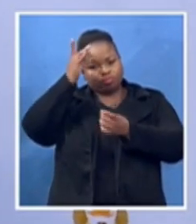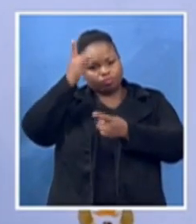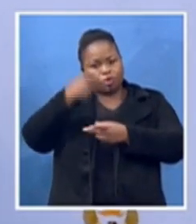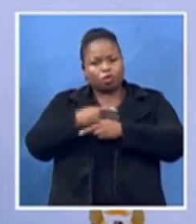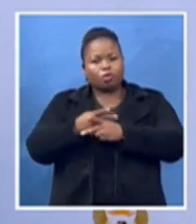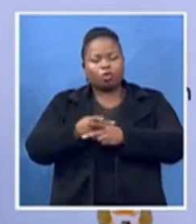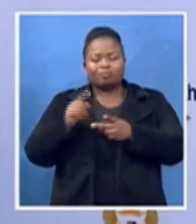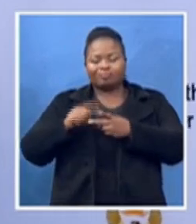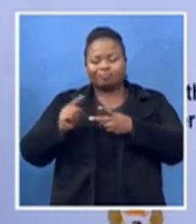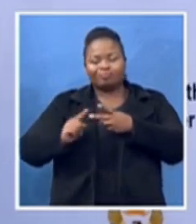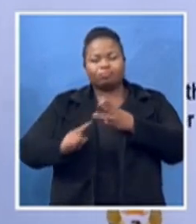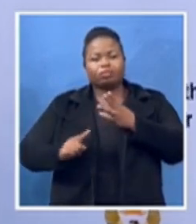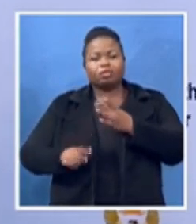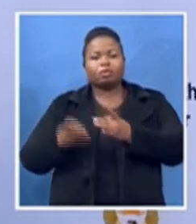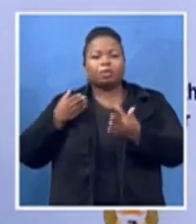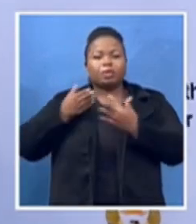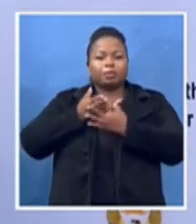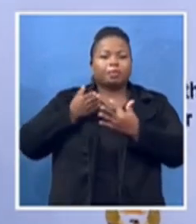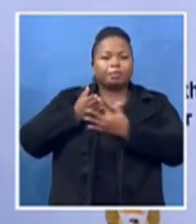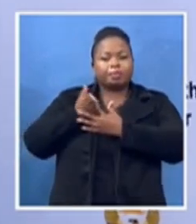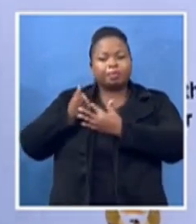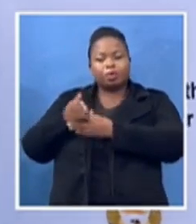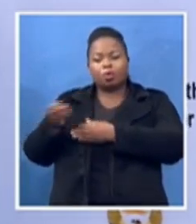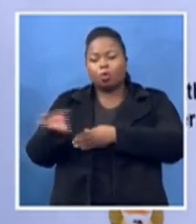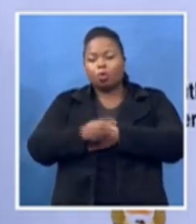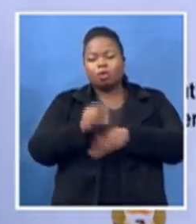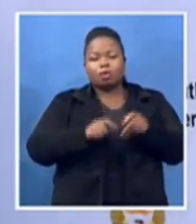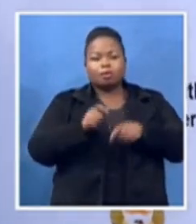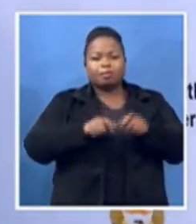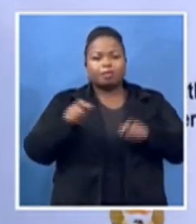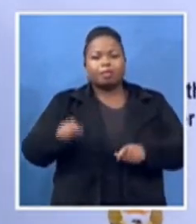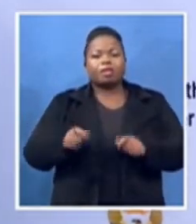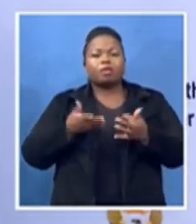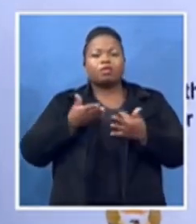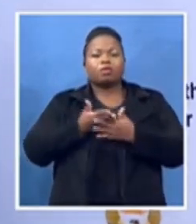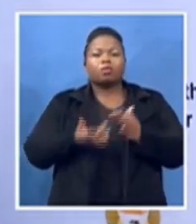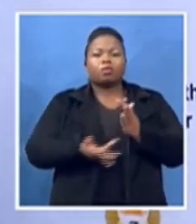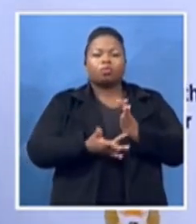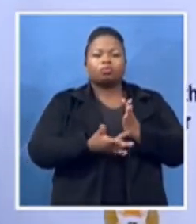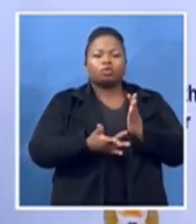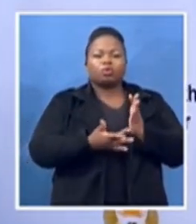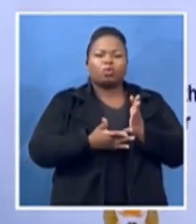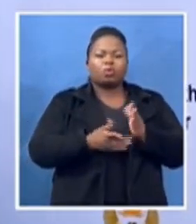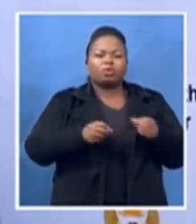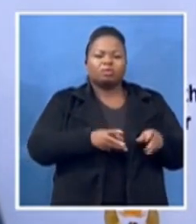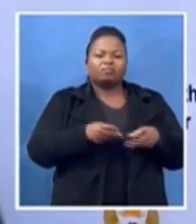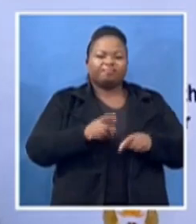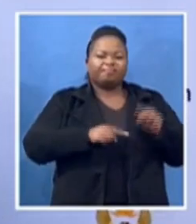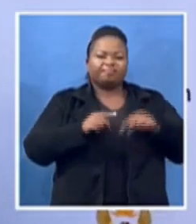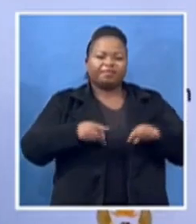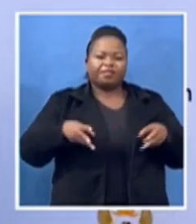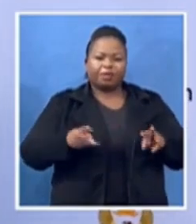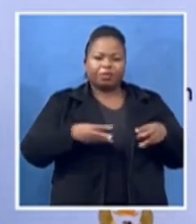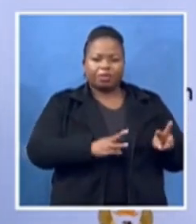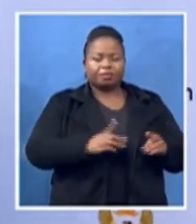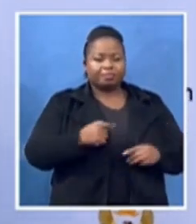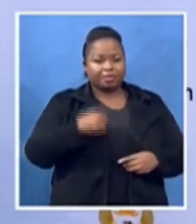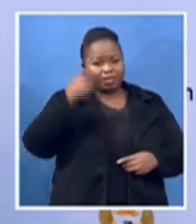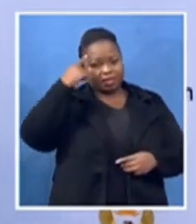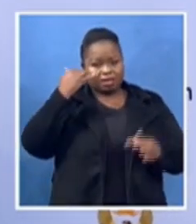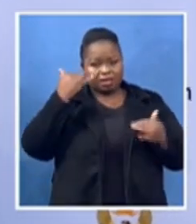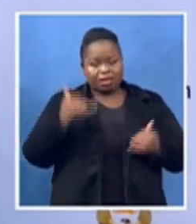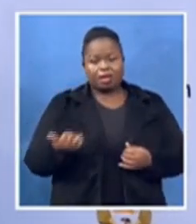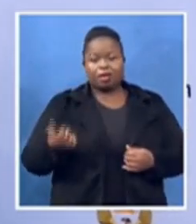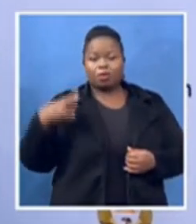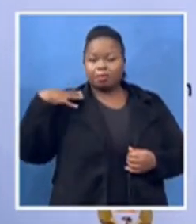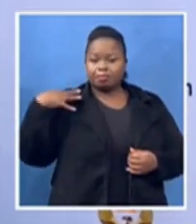country through our through platform I think we must take an advantage minister that this